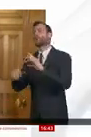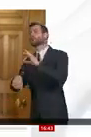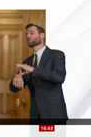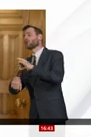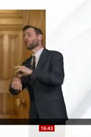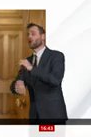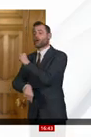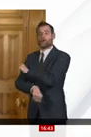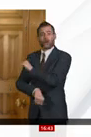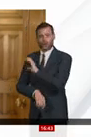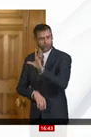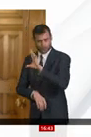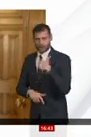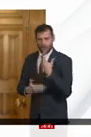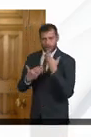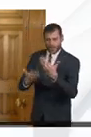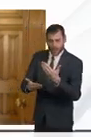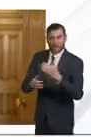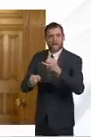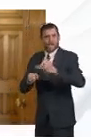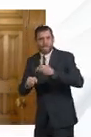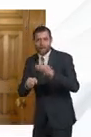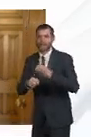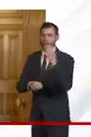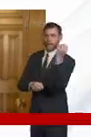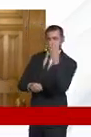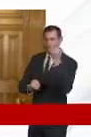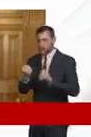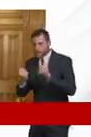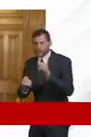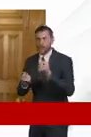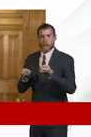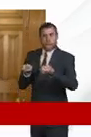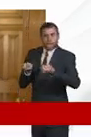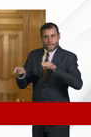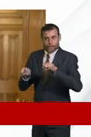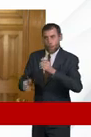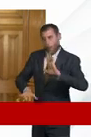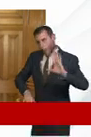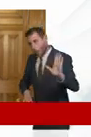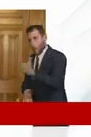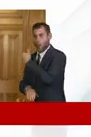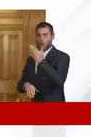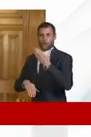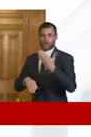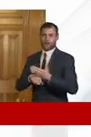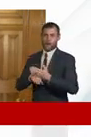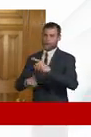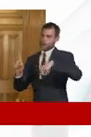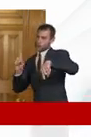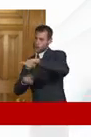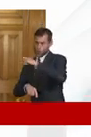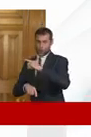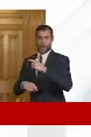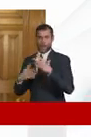but the pharmacists the paramedics the managers and all staff across the board you are the front line in this